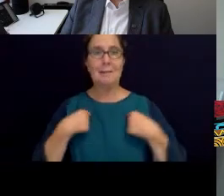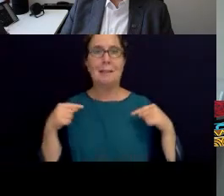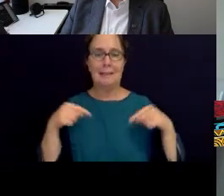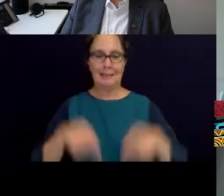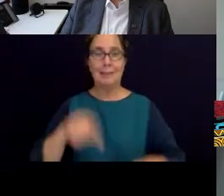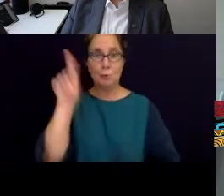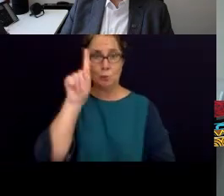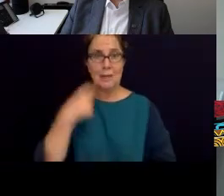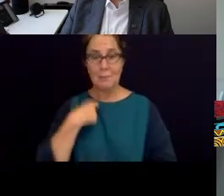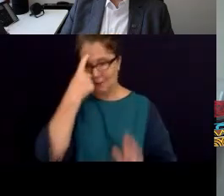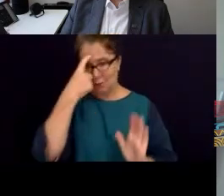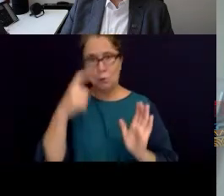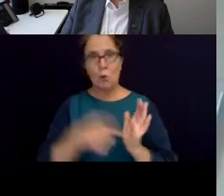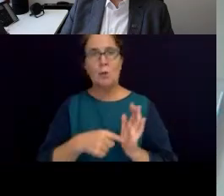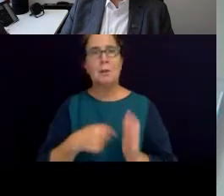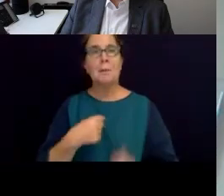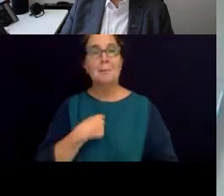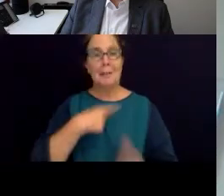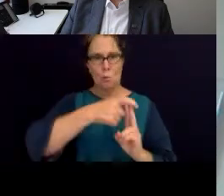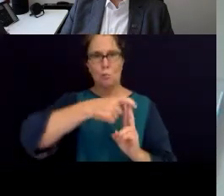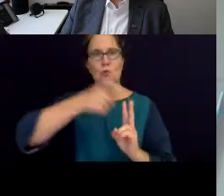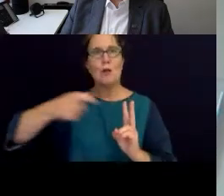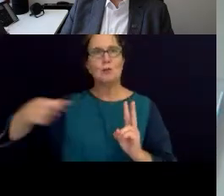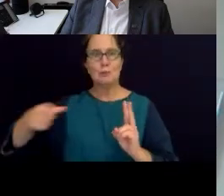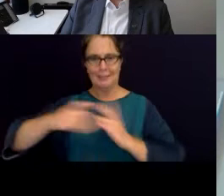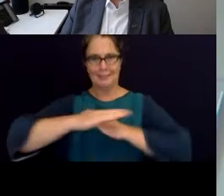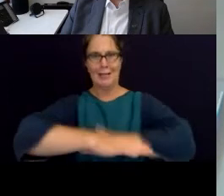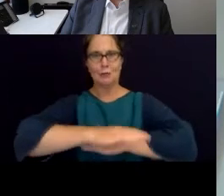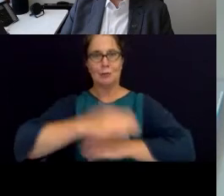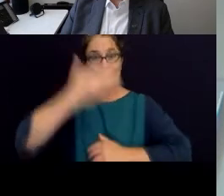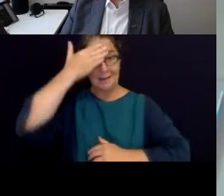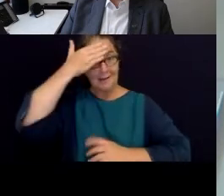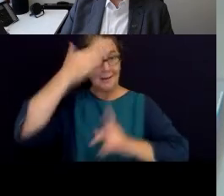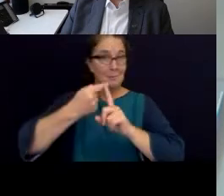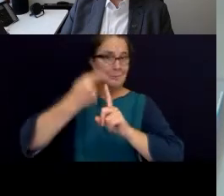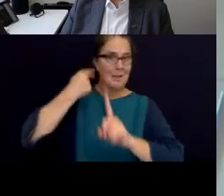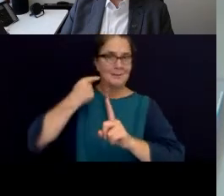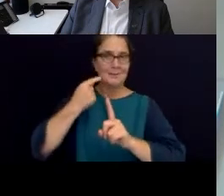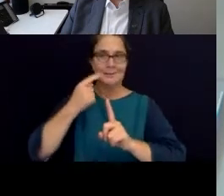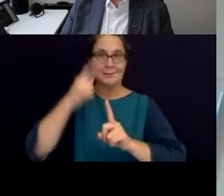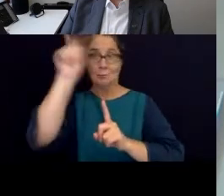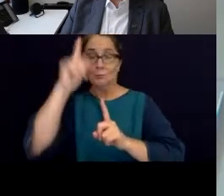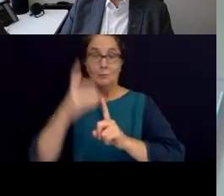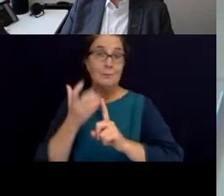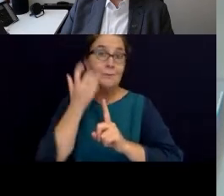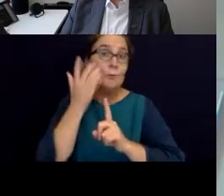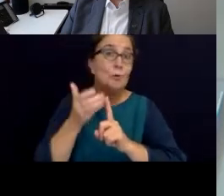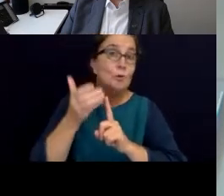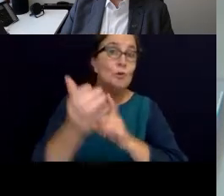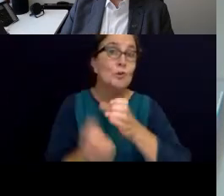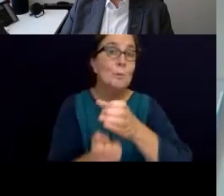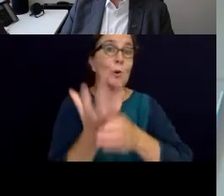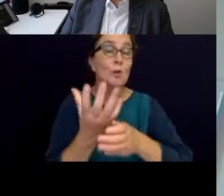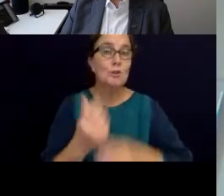also acknowledge that I'm coming to you from Wurundjeri country and I pay my respects to their elders past, present and emerging, and I also acknowledge